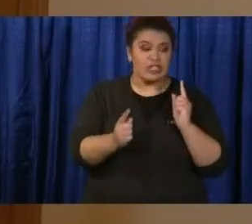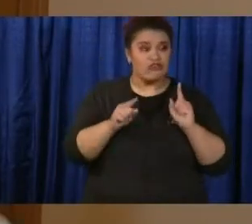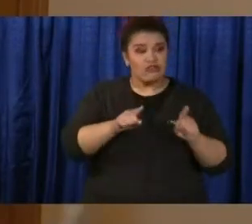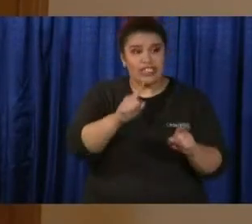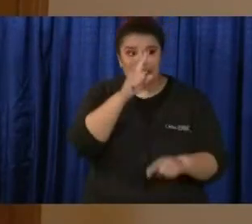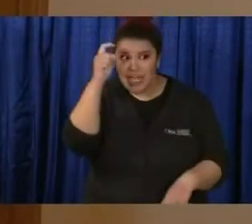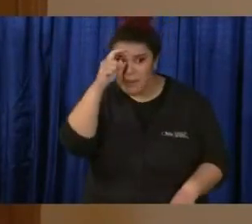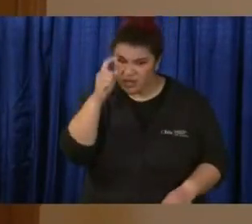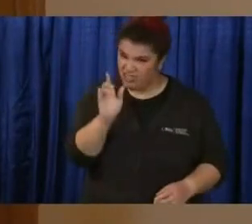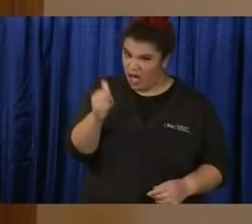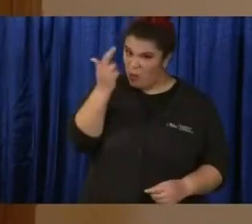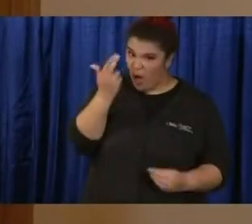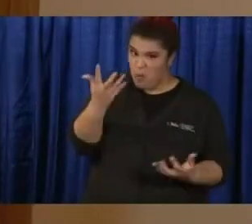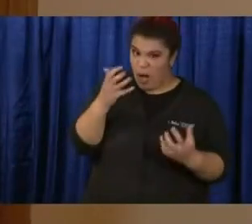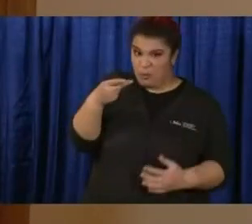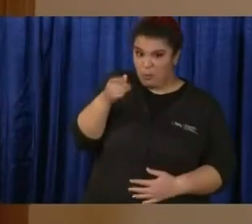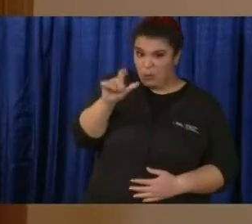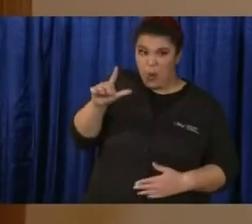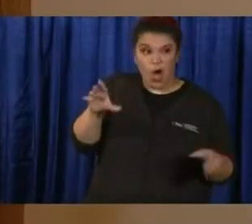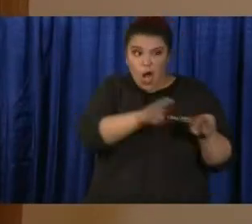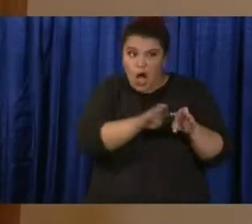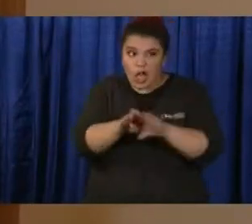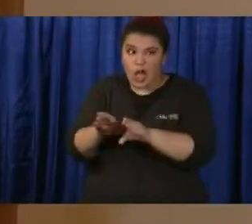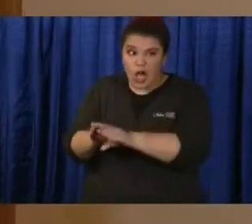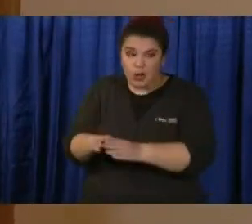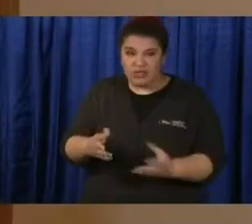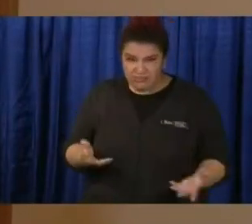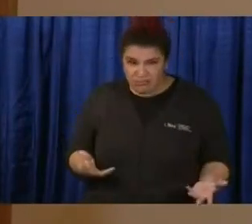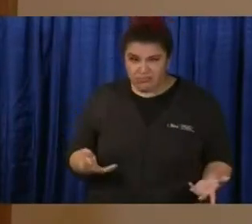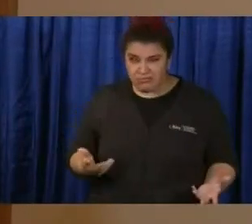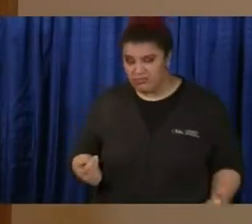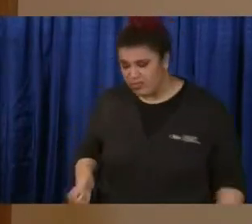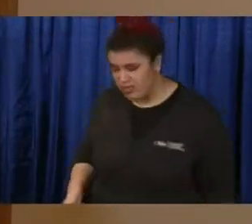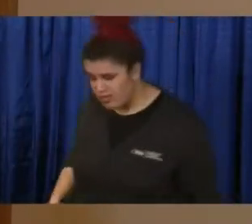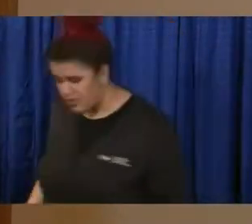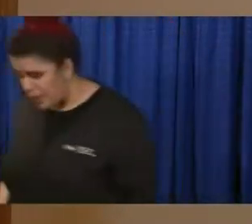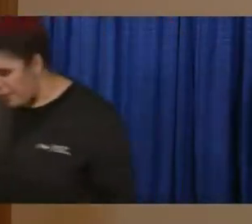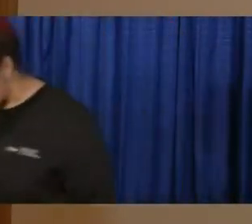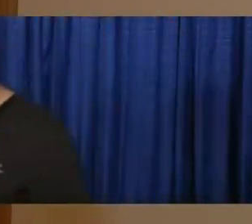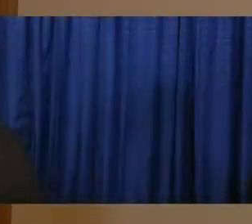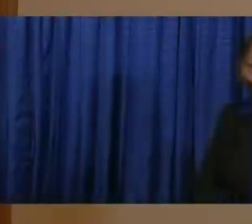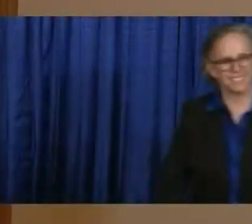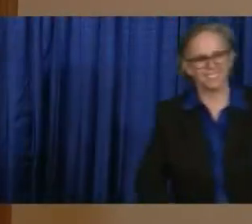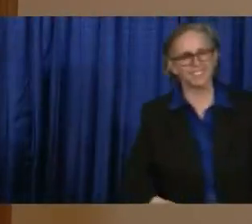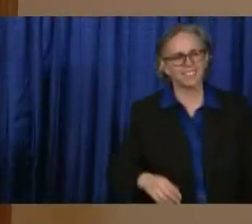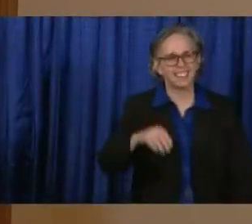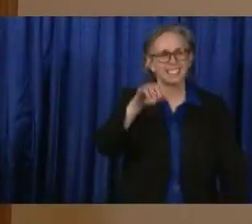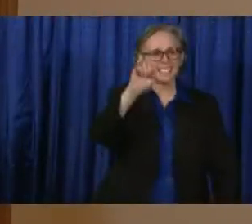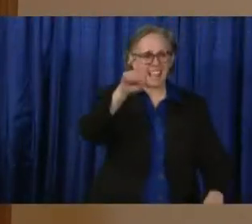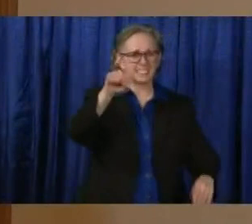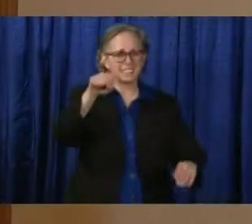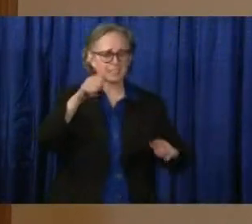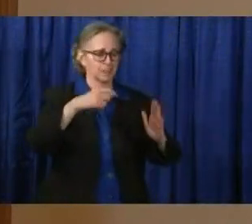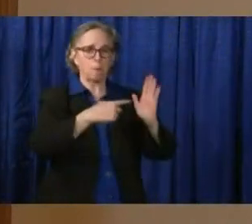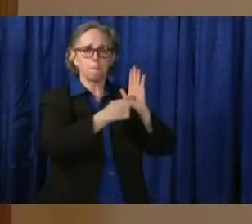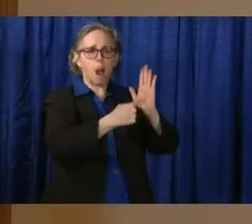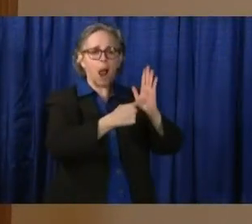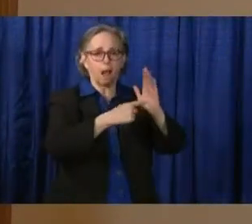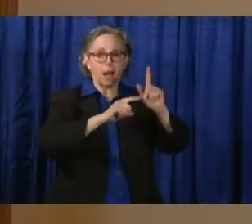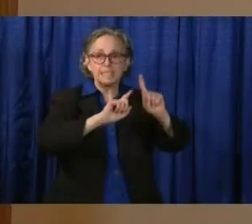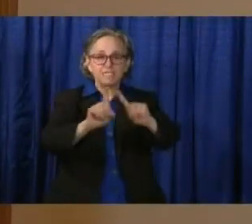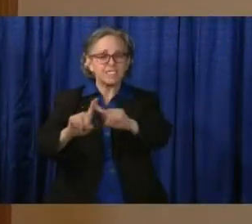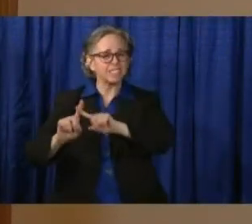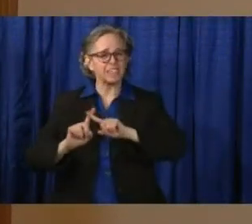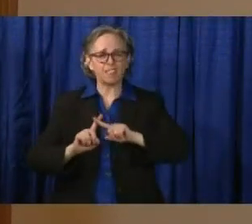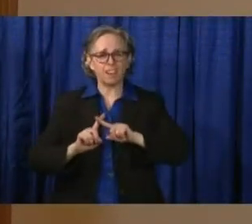So the battle of models continues, and there's a lot said about this, but I am promising you all if the governor will